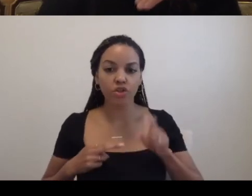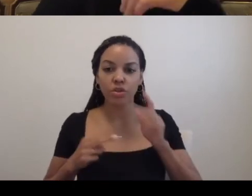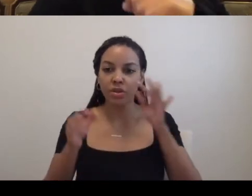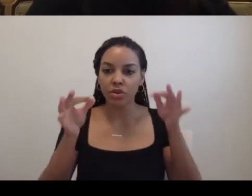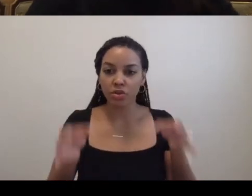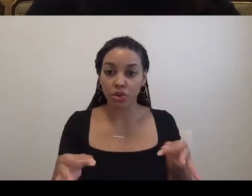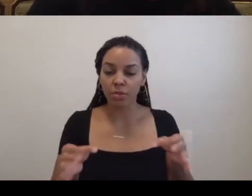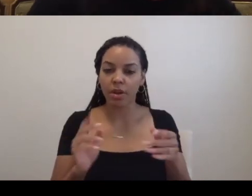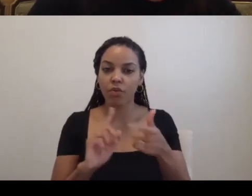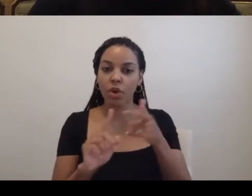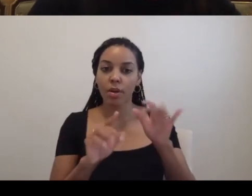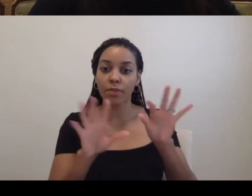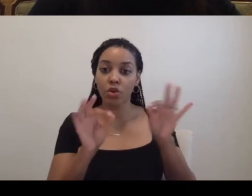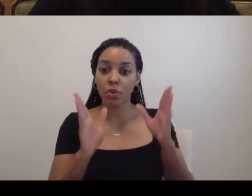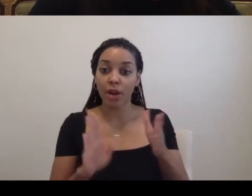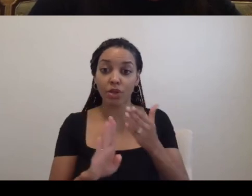Well,